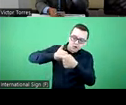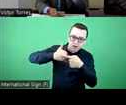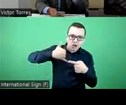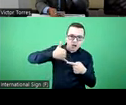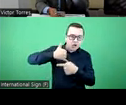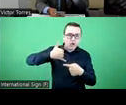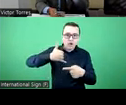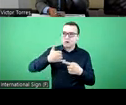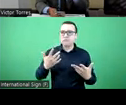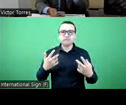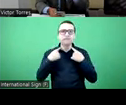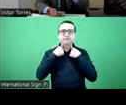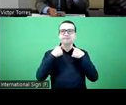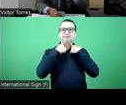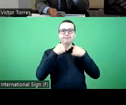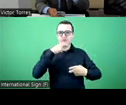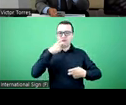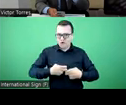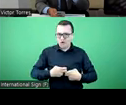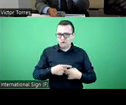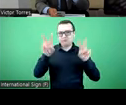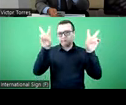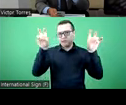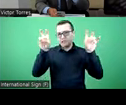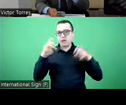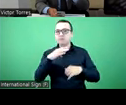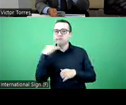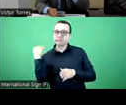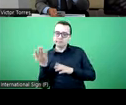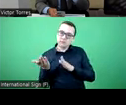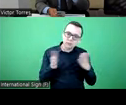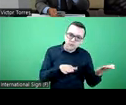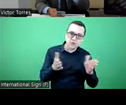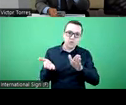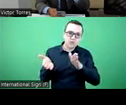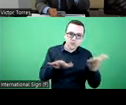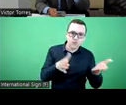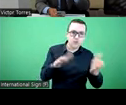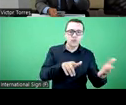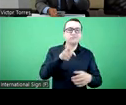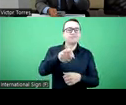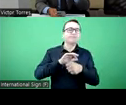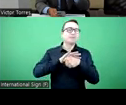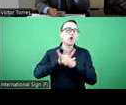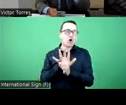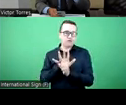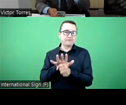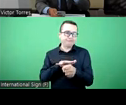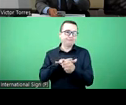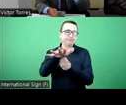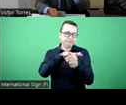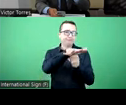problems in terms of mortality rates and mortality rates